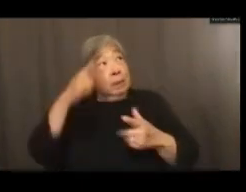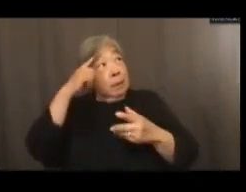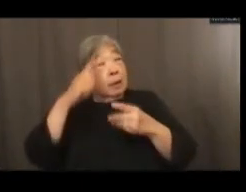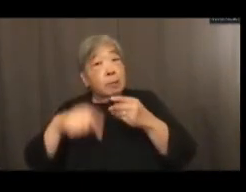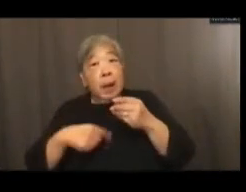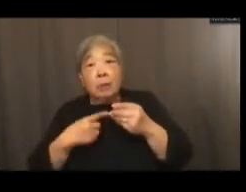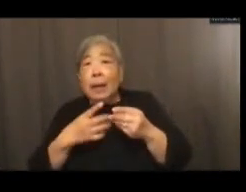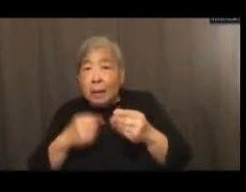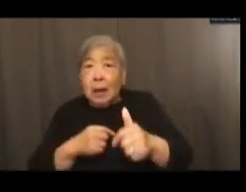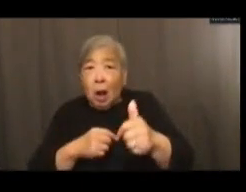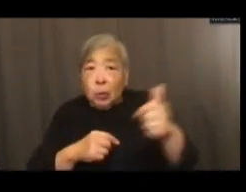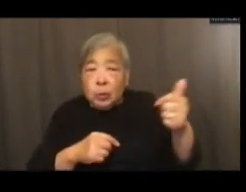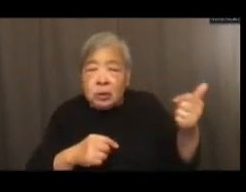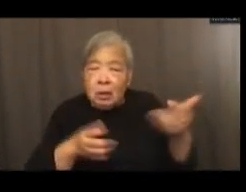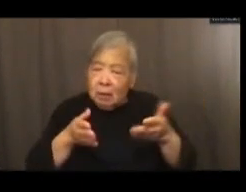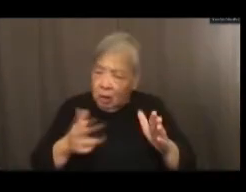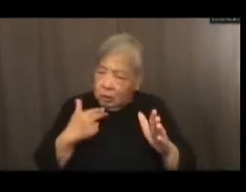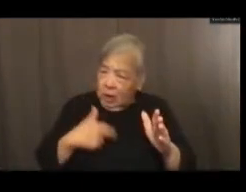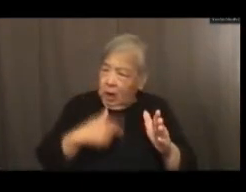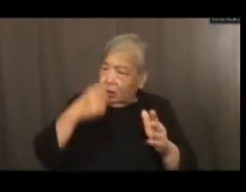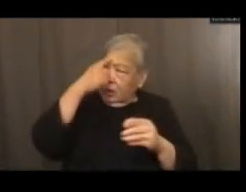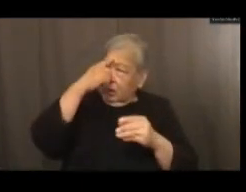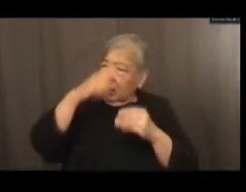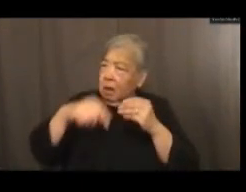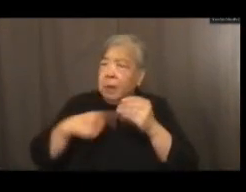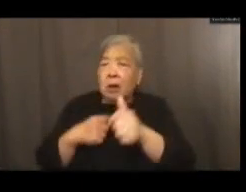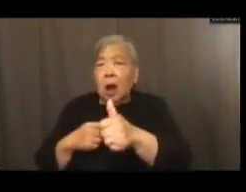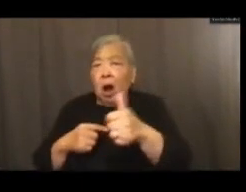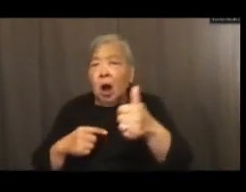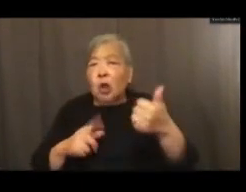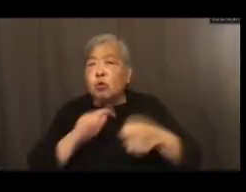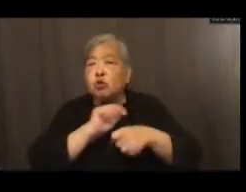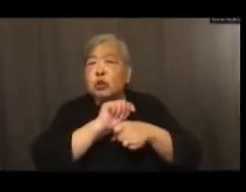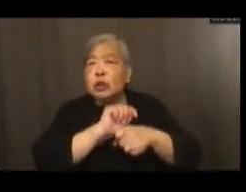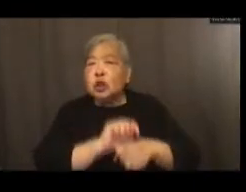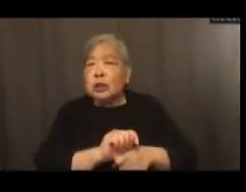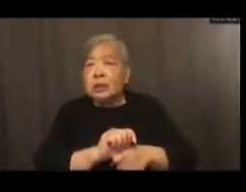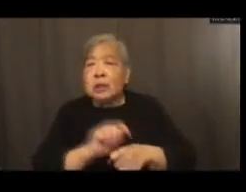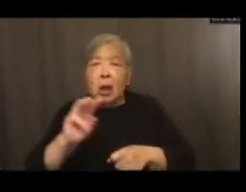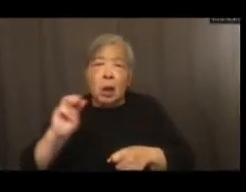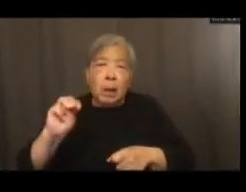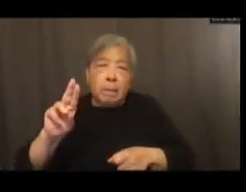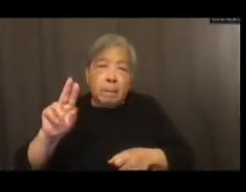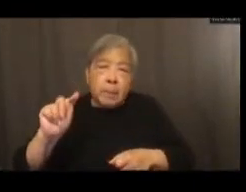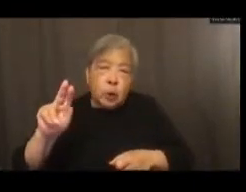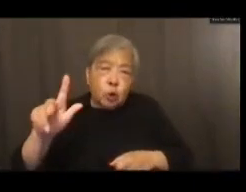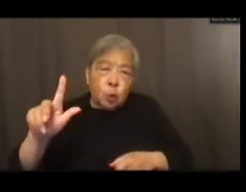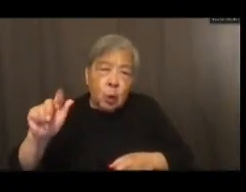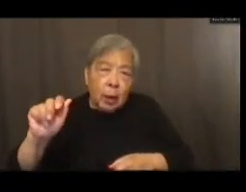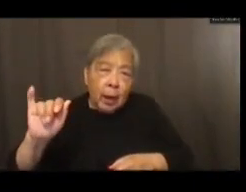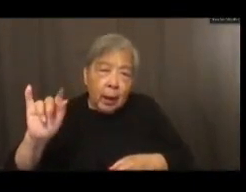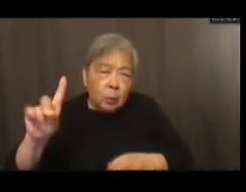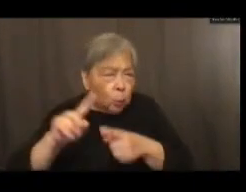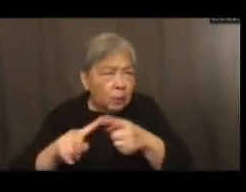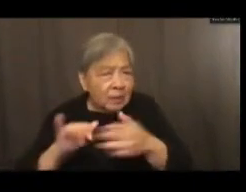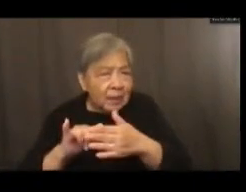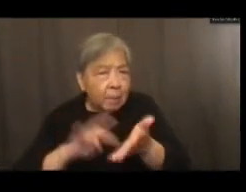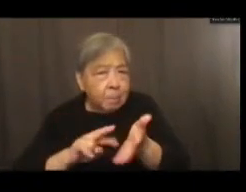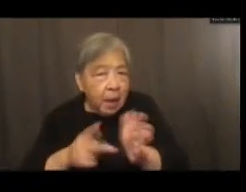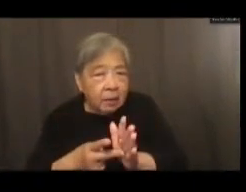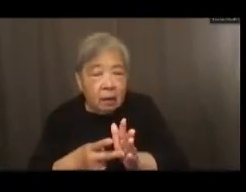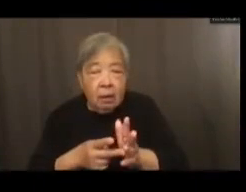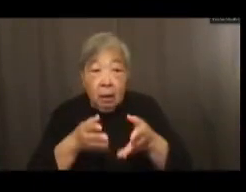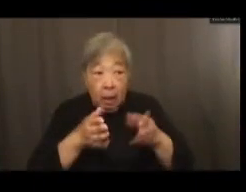practitioners here, it allows us to think about the other traditions of what mutual aid has meant that allows us to find a